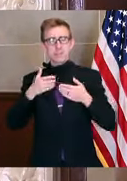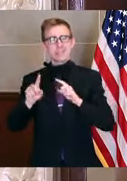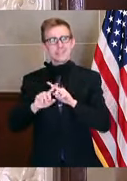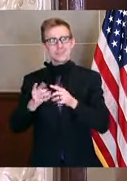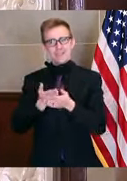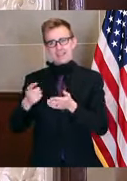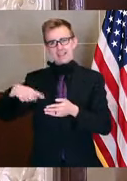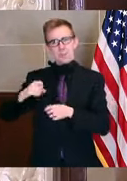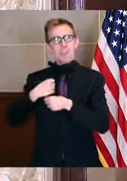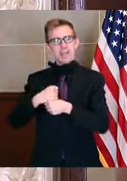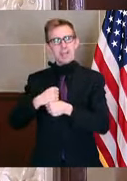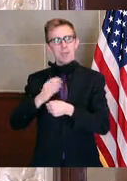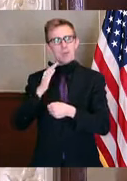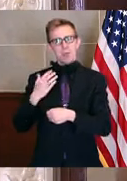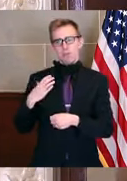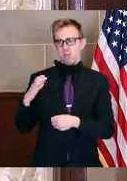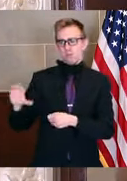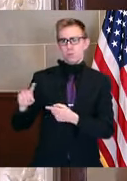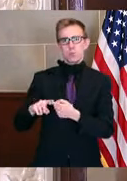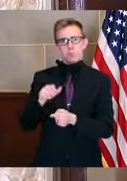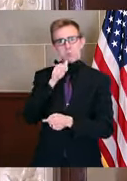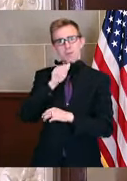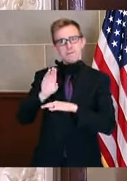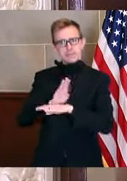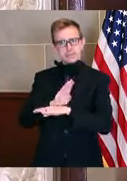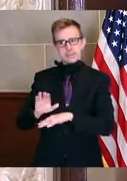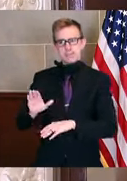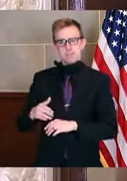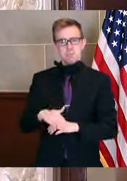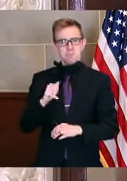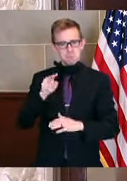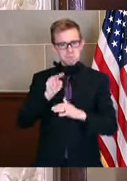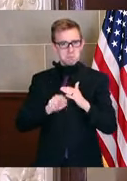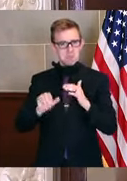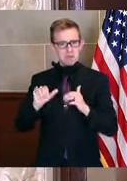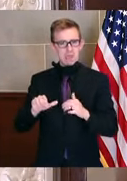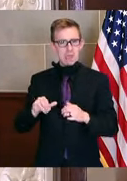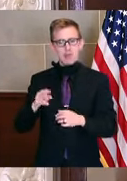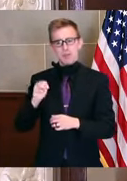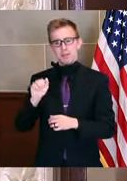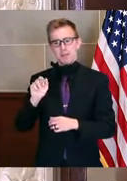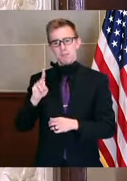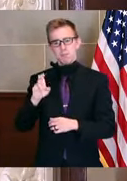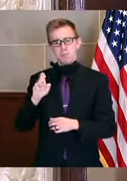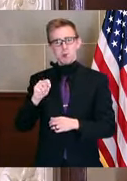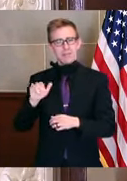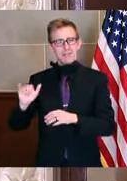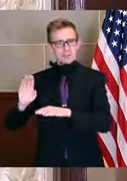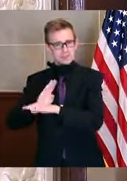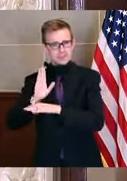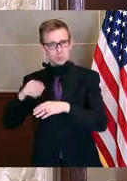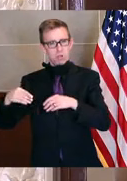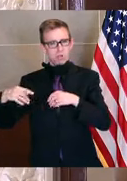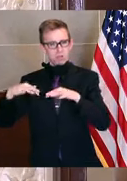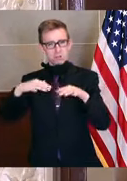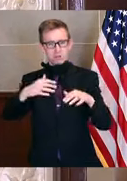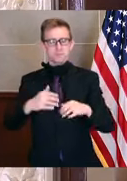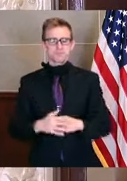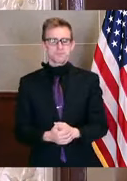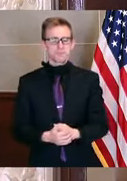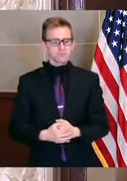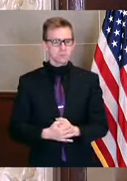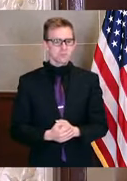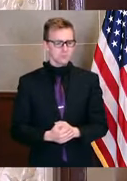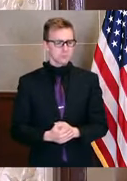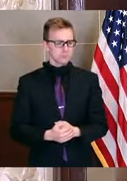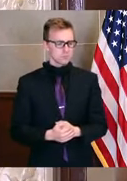I think that will go to the private sector. I can see that market picking up for a while. Especially, you know, and I don't know